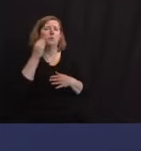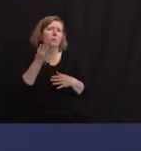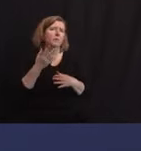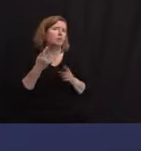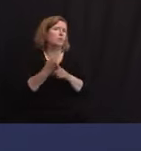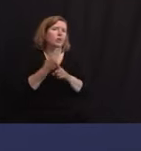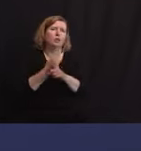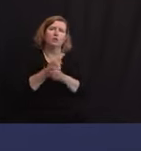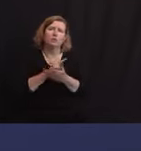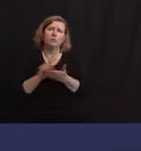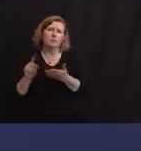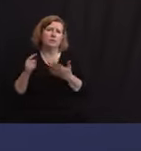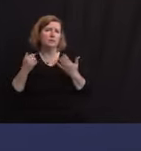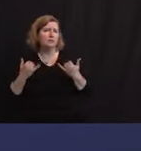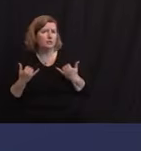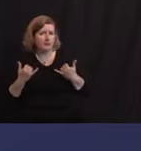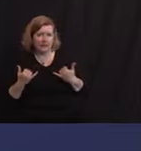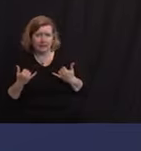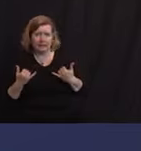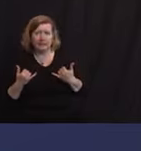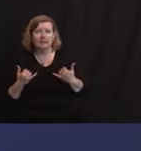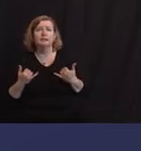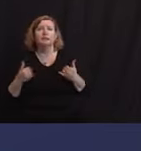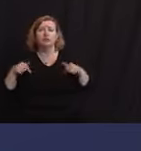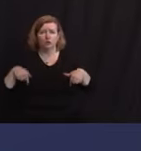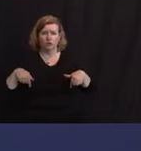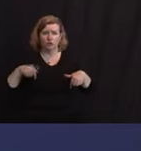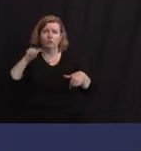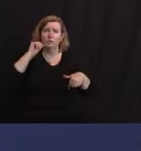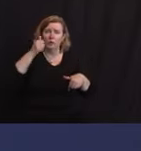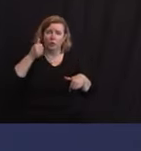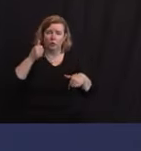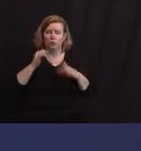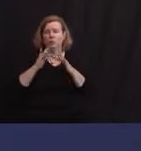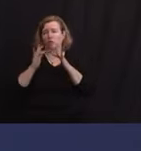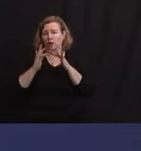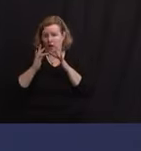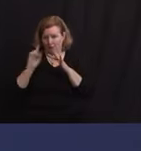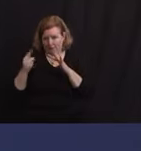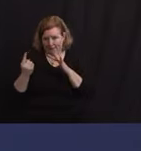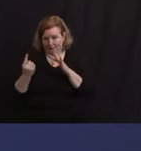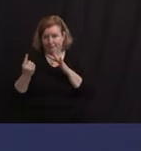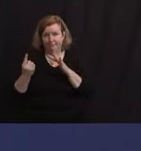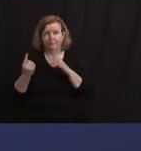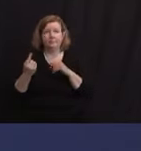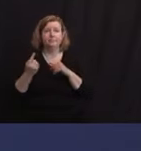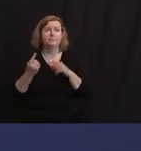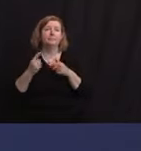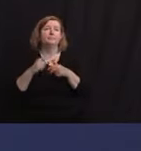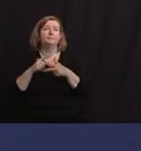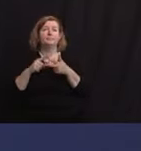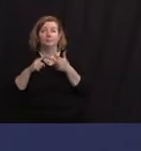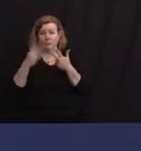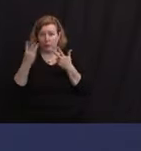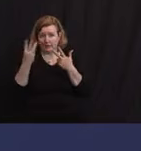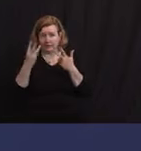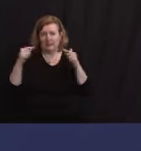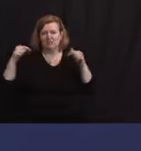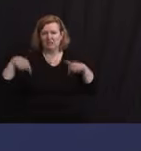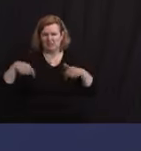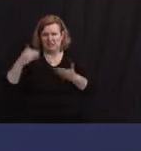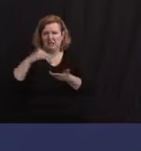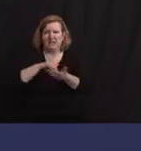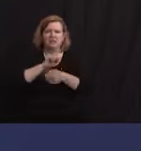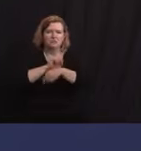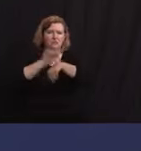virtual tomorrow, and we will be back here, unless you're here, otherwise, at 1 o'clock